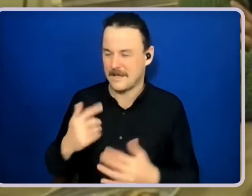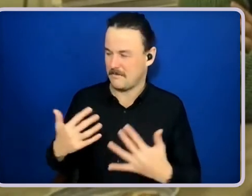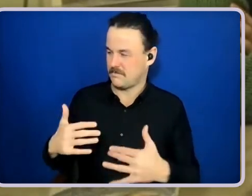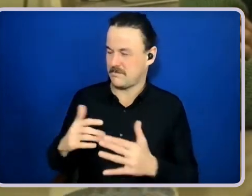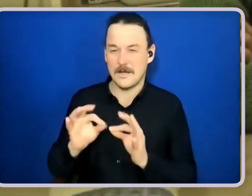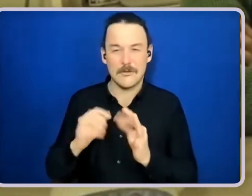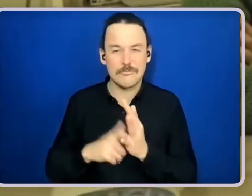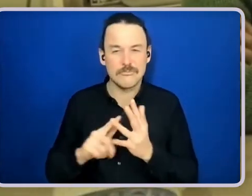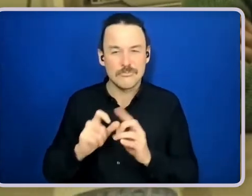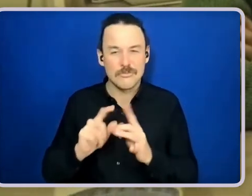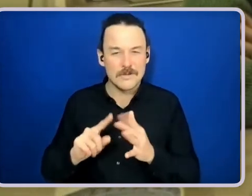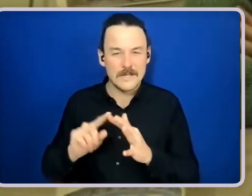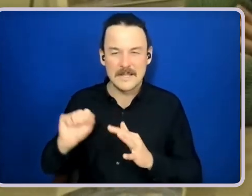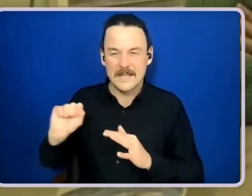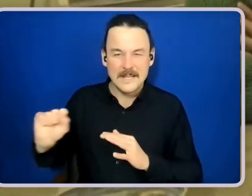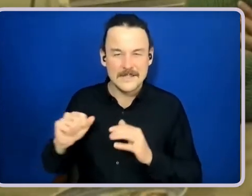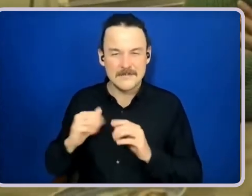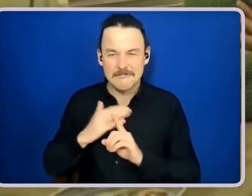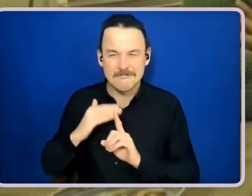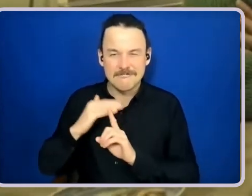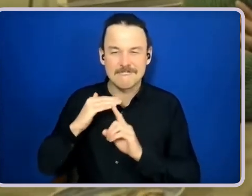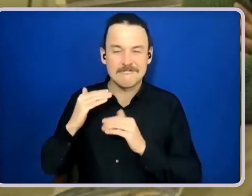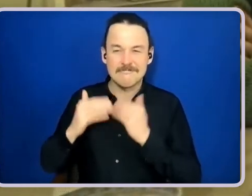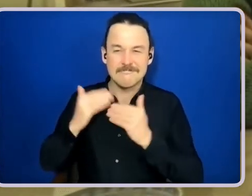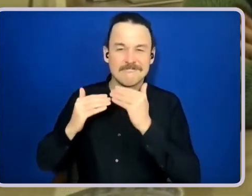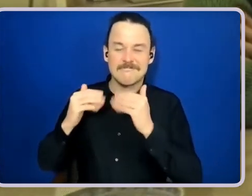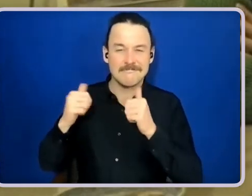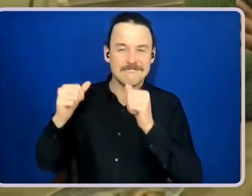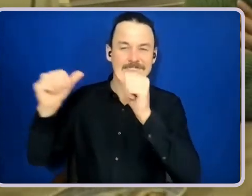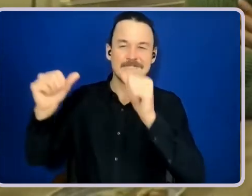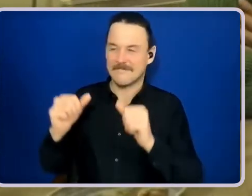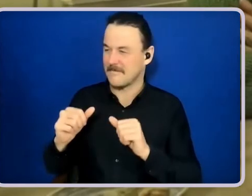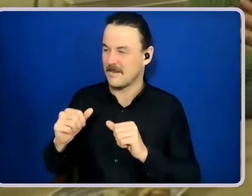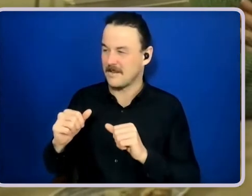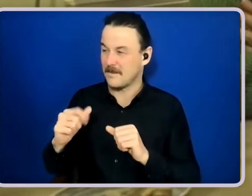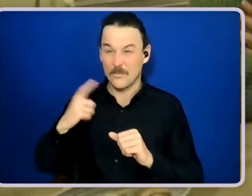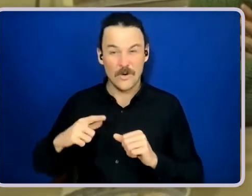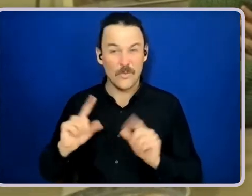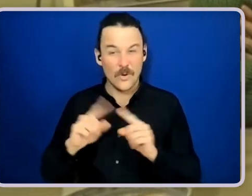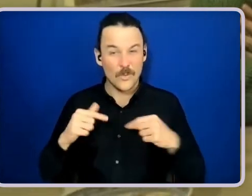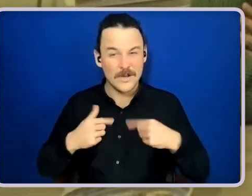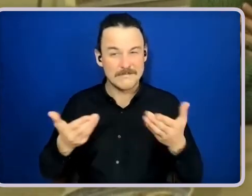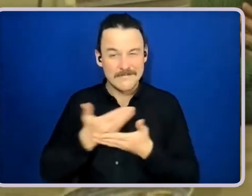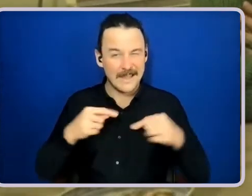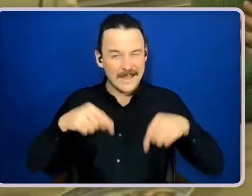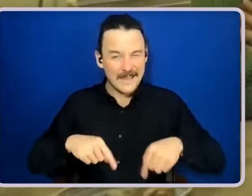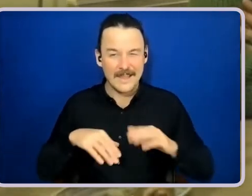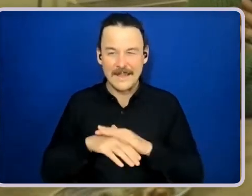come from from all the things that we've discussed during these circle meetings and for a support worker as well.